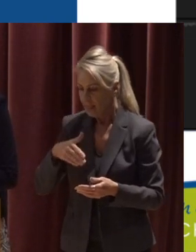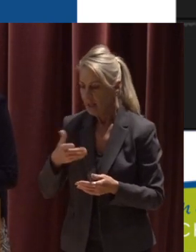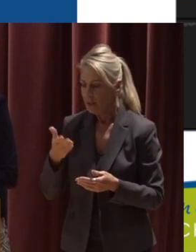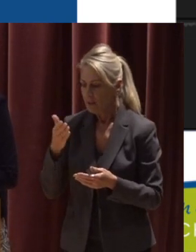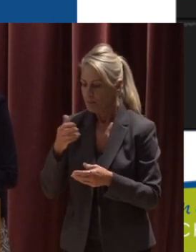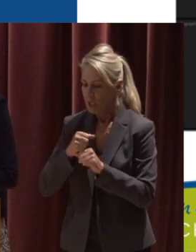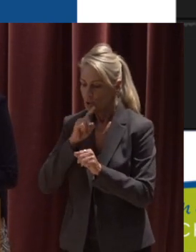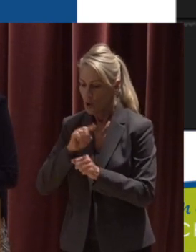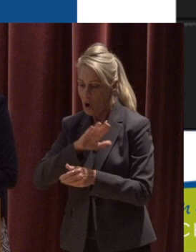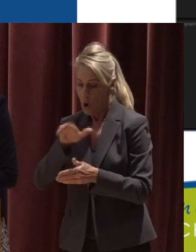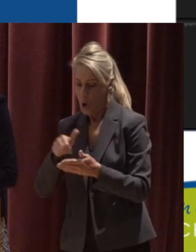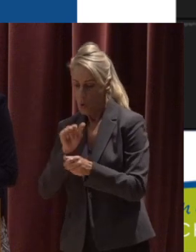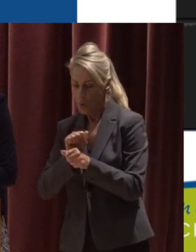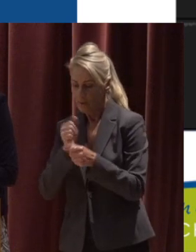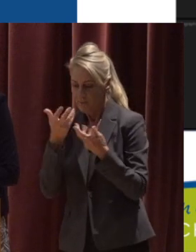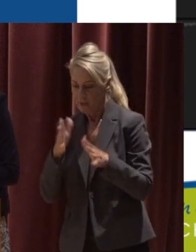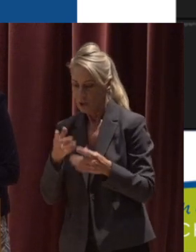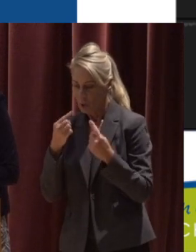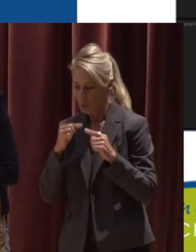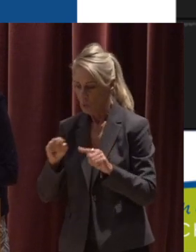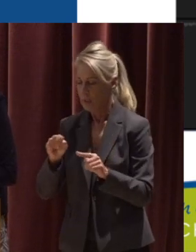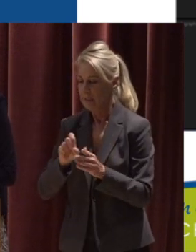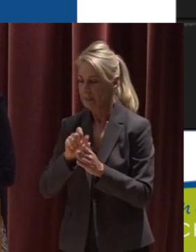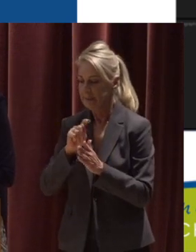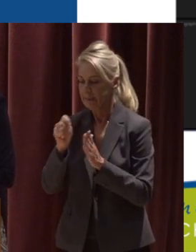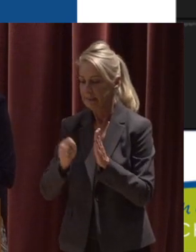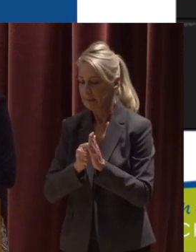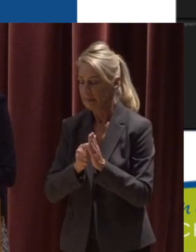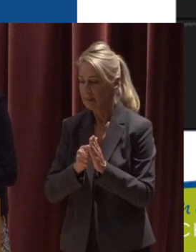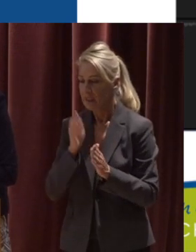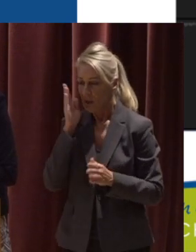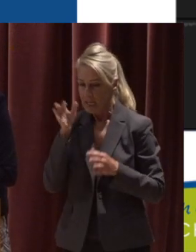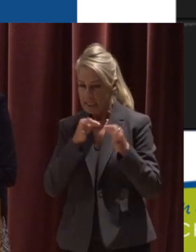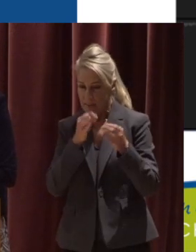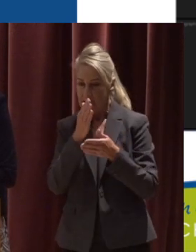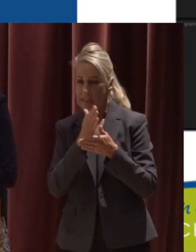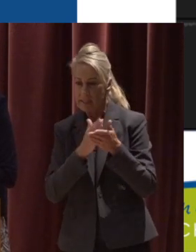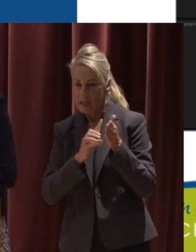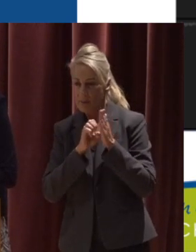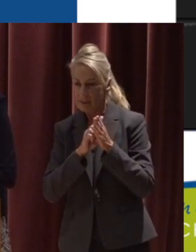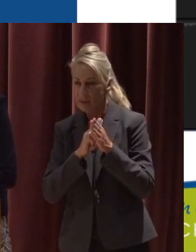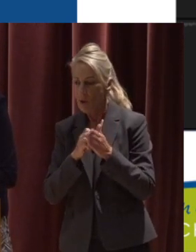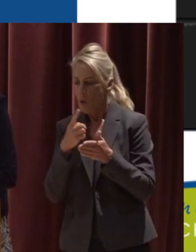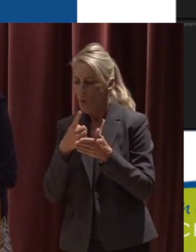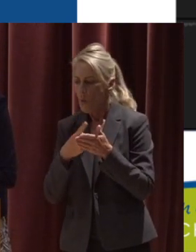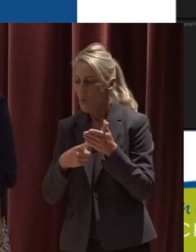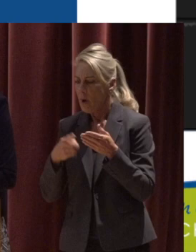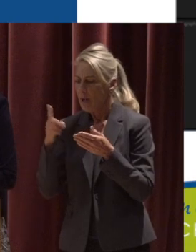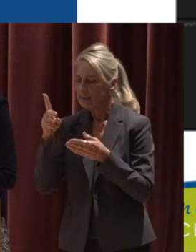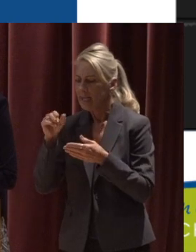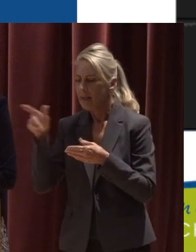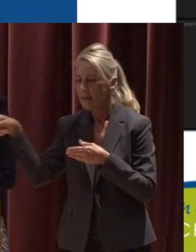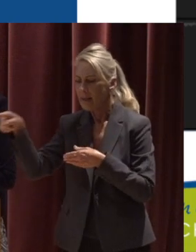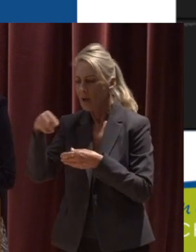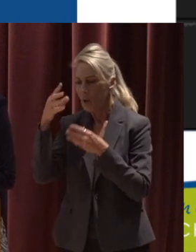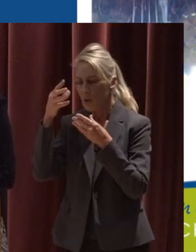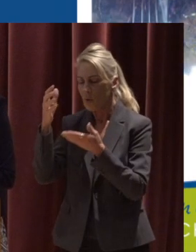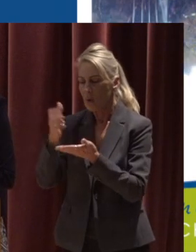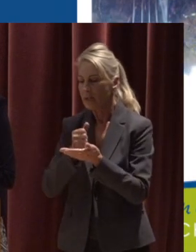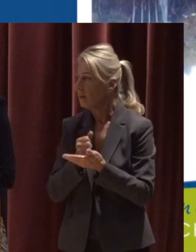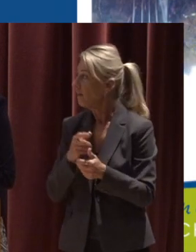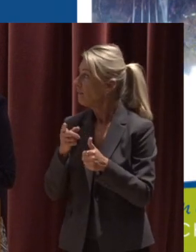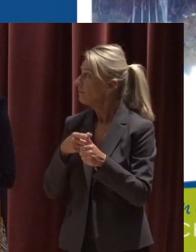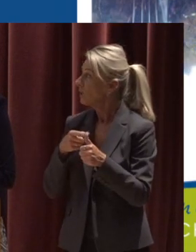season I'm going to go through a couple examples of data that stream crew collects And why they're important The first one is flowing